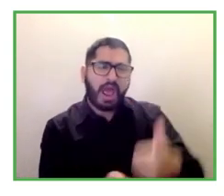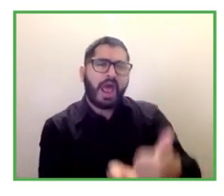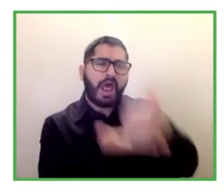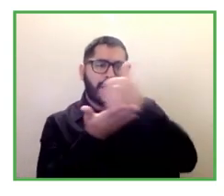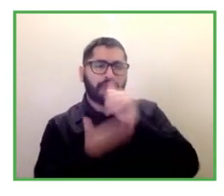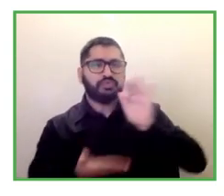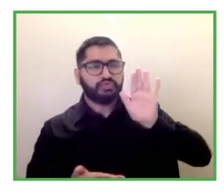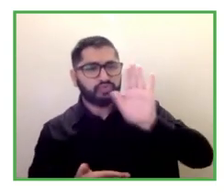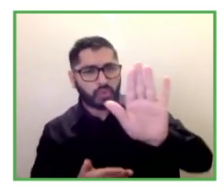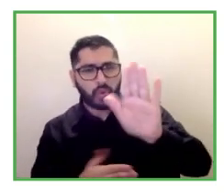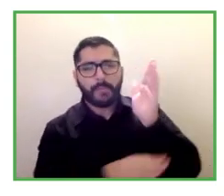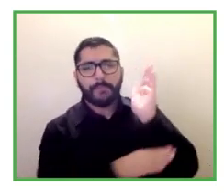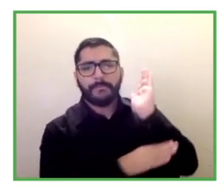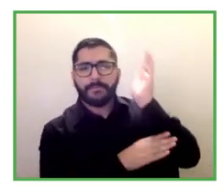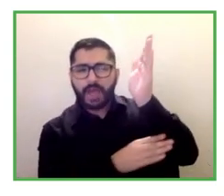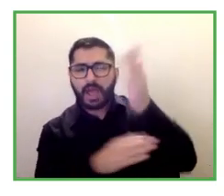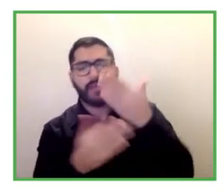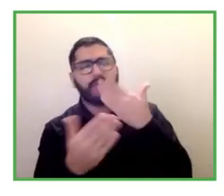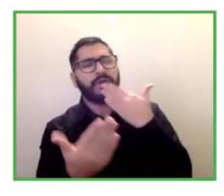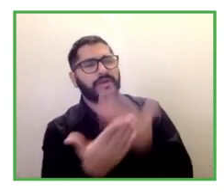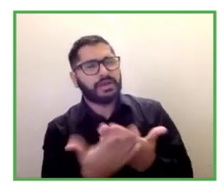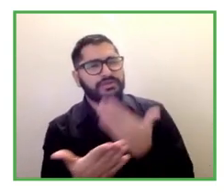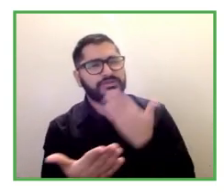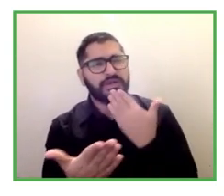of sharing have a great day